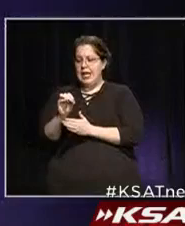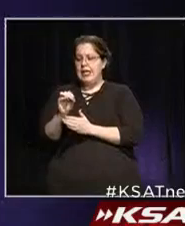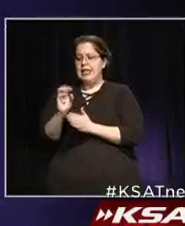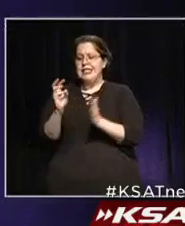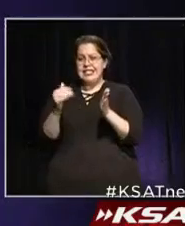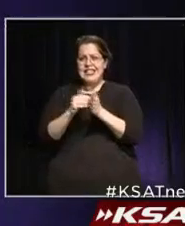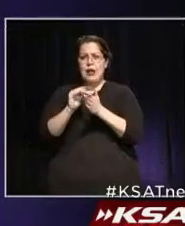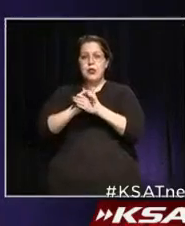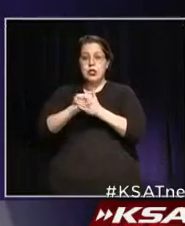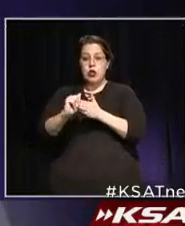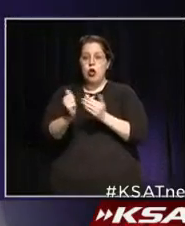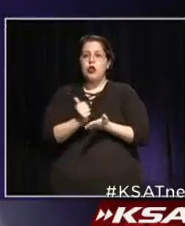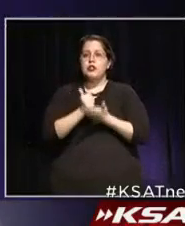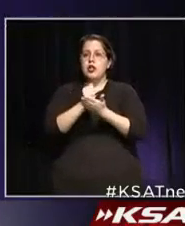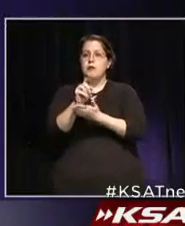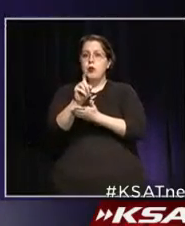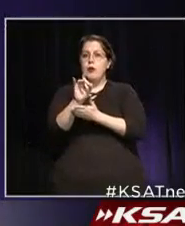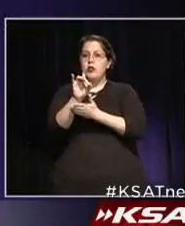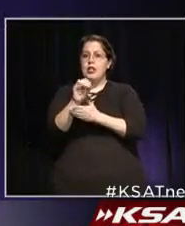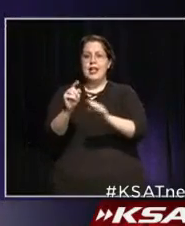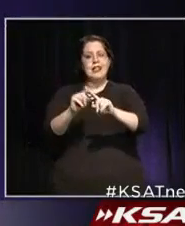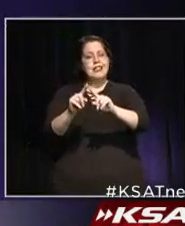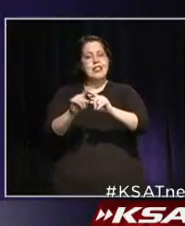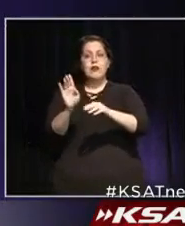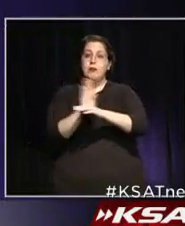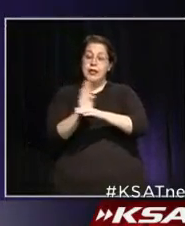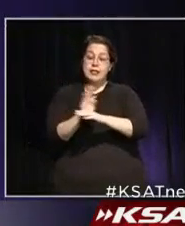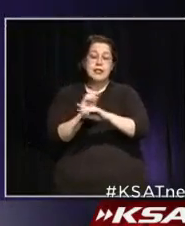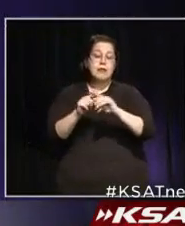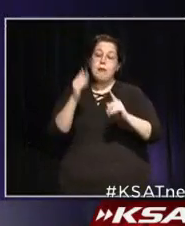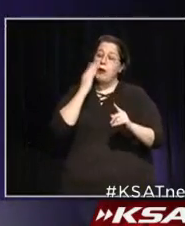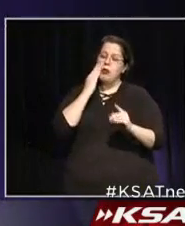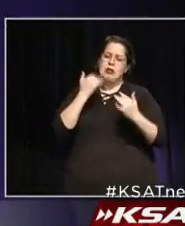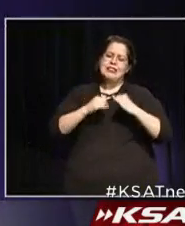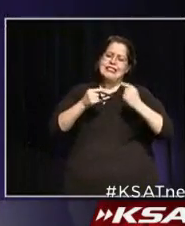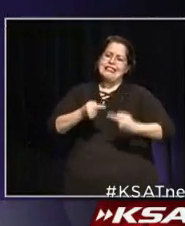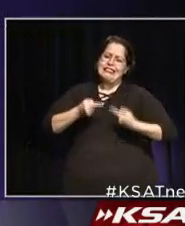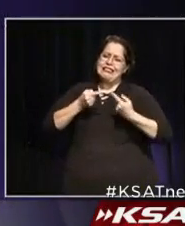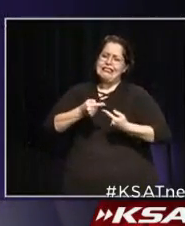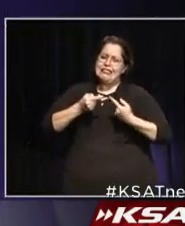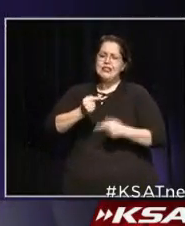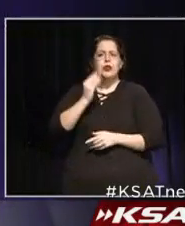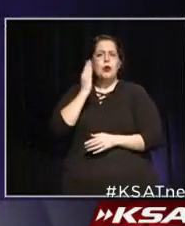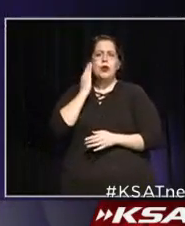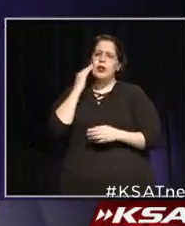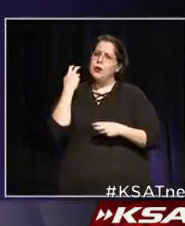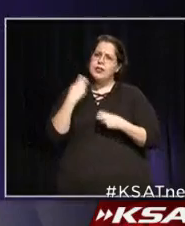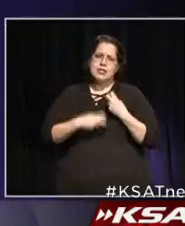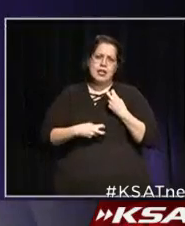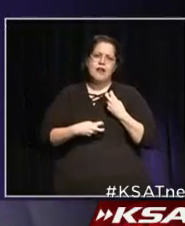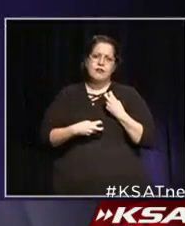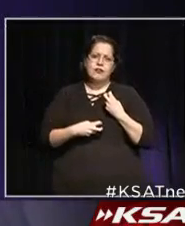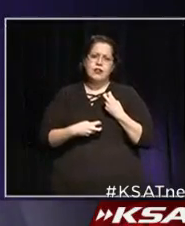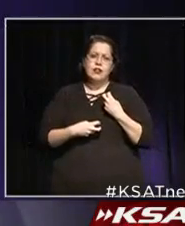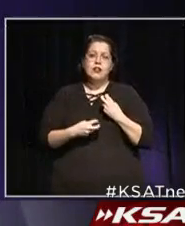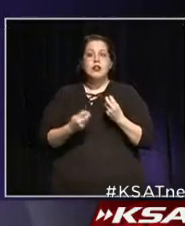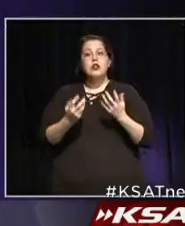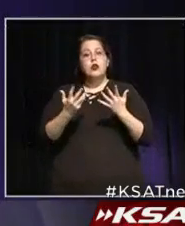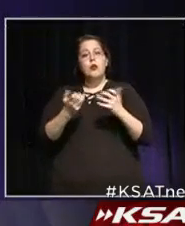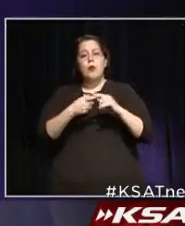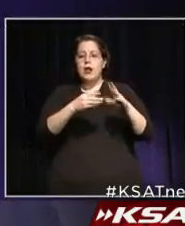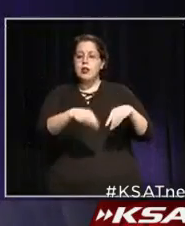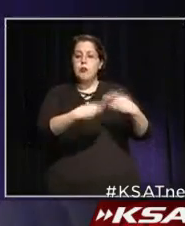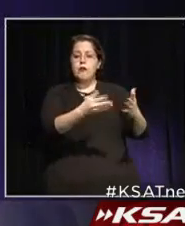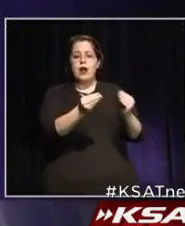in helping 180 businesses. But we know they're still struggling. We know it's very, very difficult. And so we wanted to provide